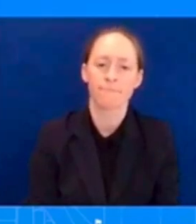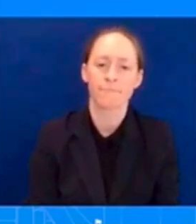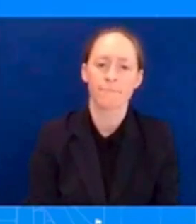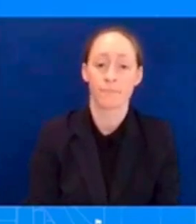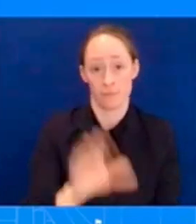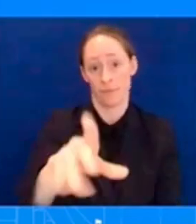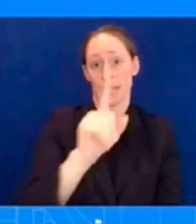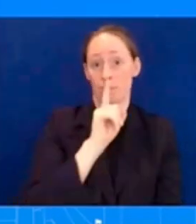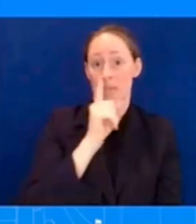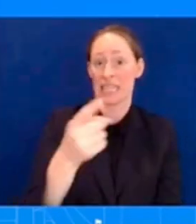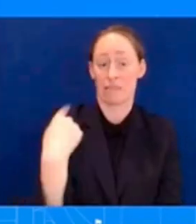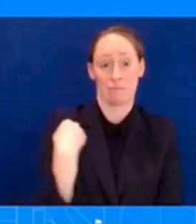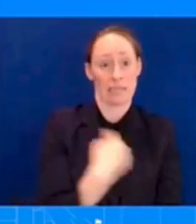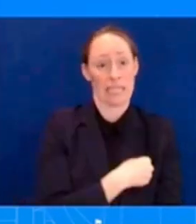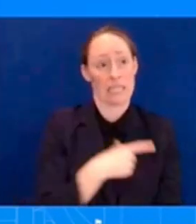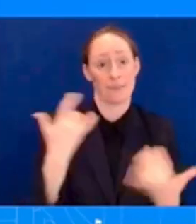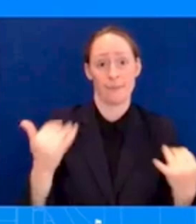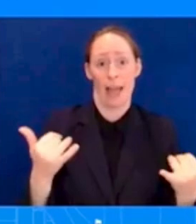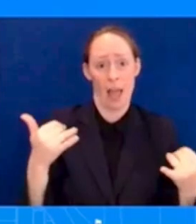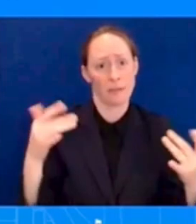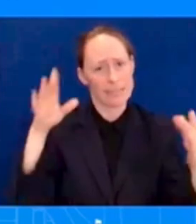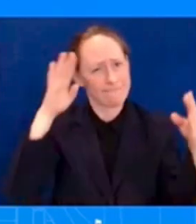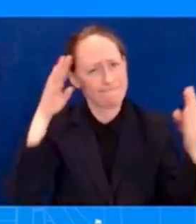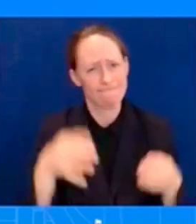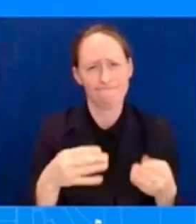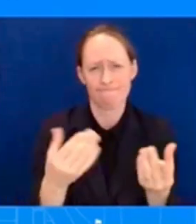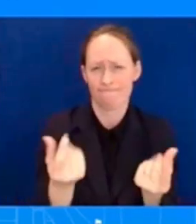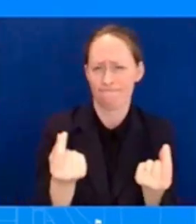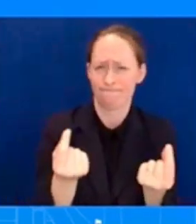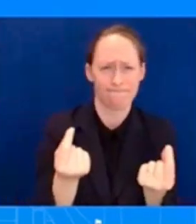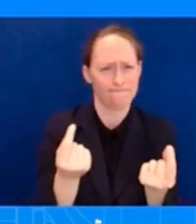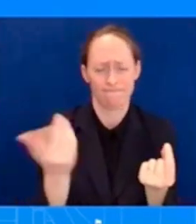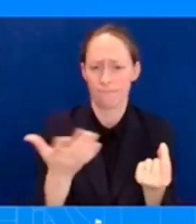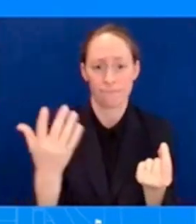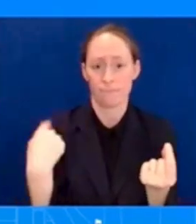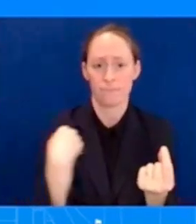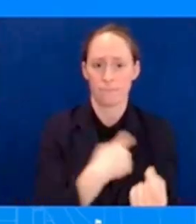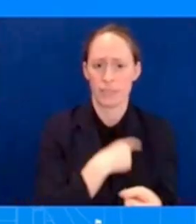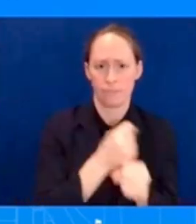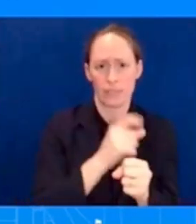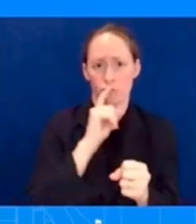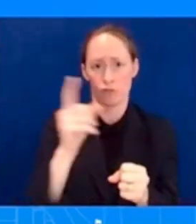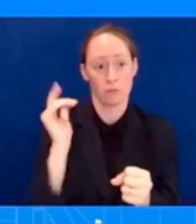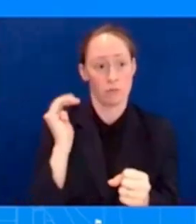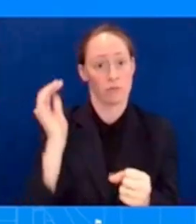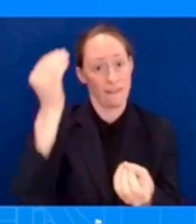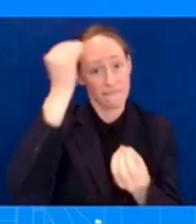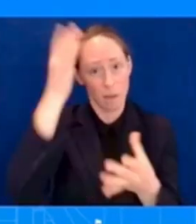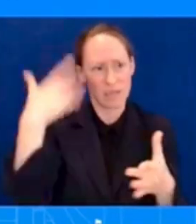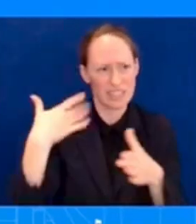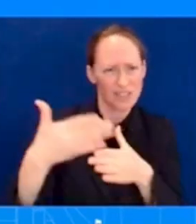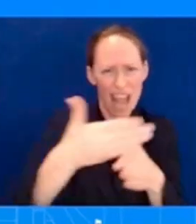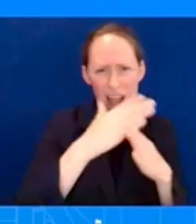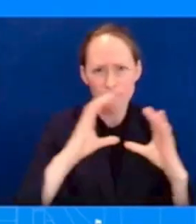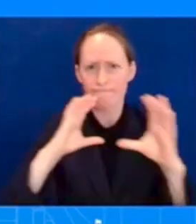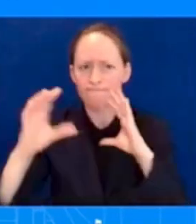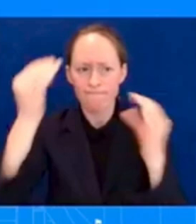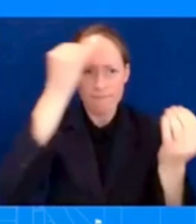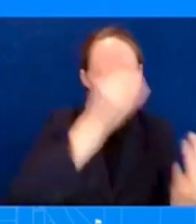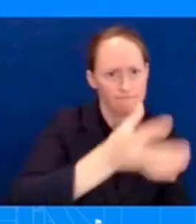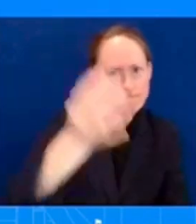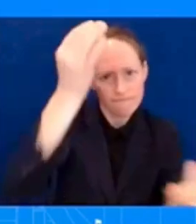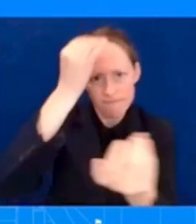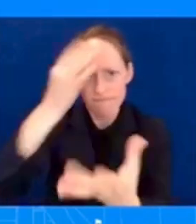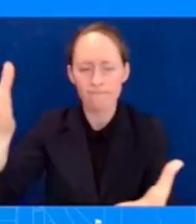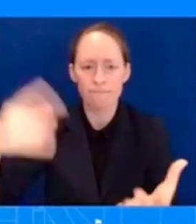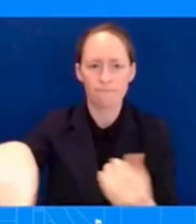continuous communication to help people understand what resources are available, what the next steps in the process are going to be, and where they